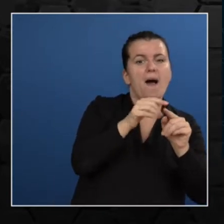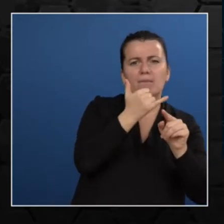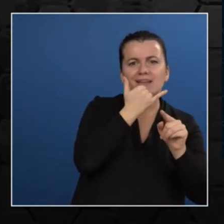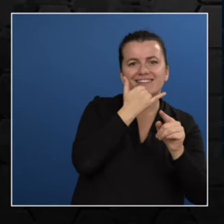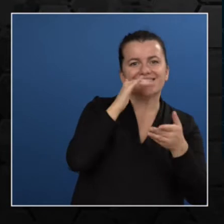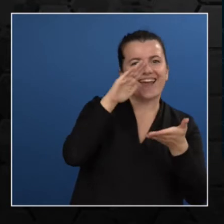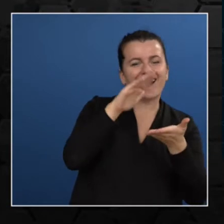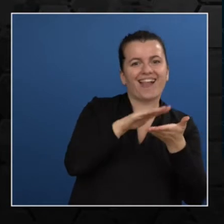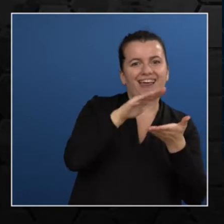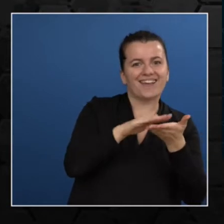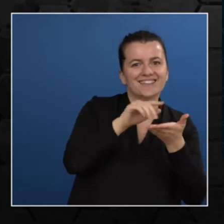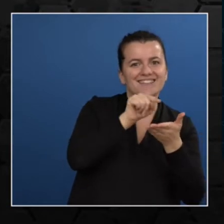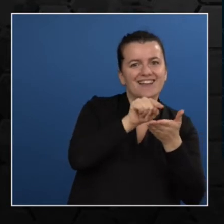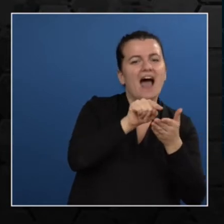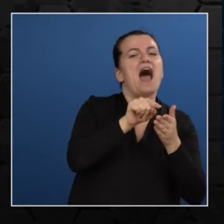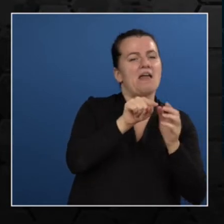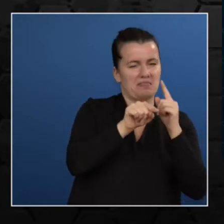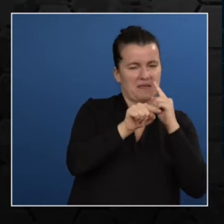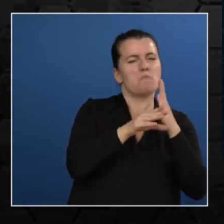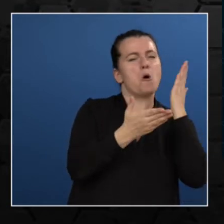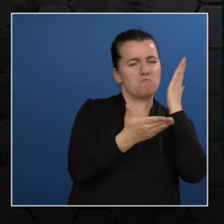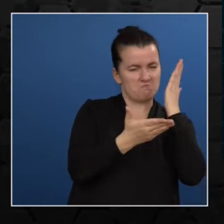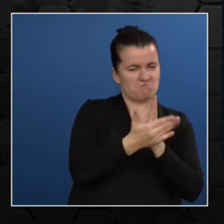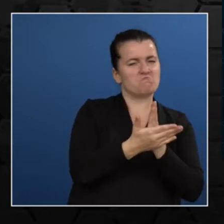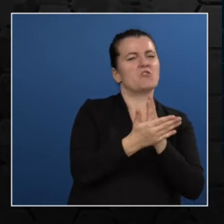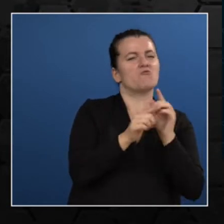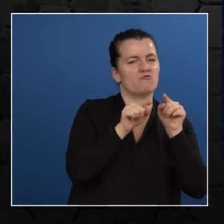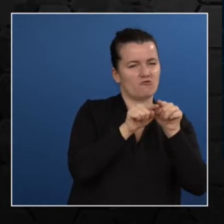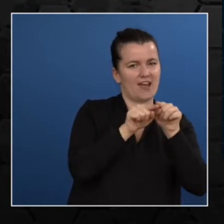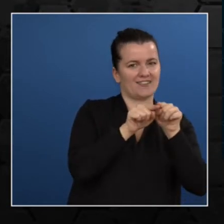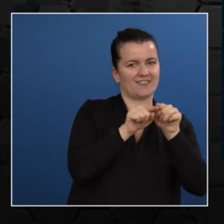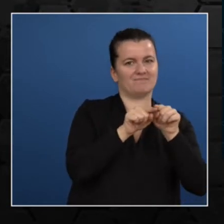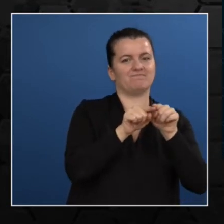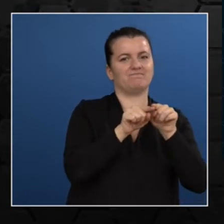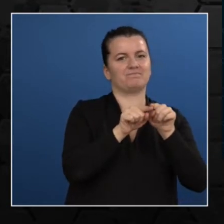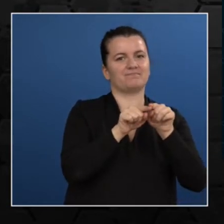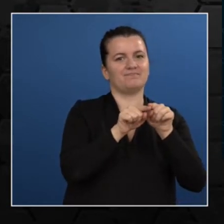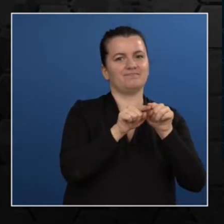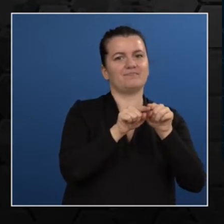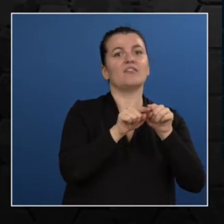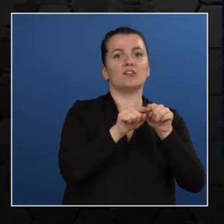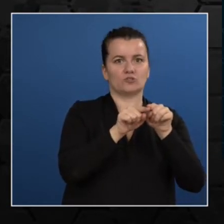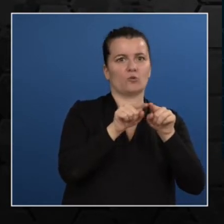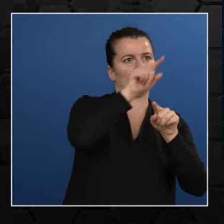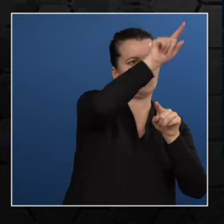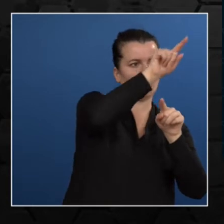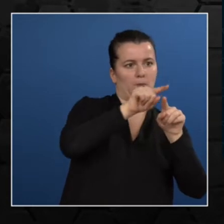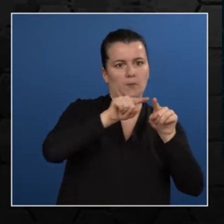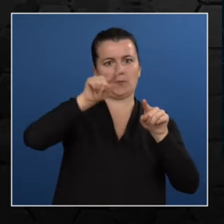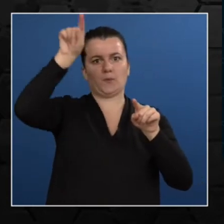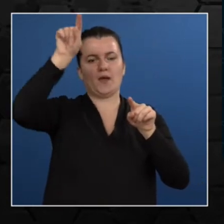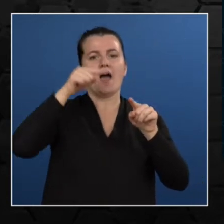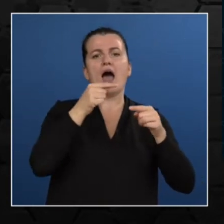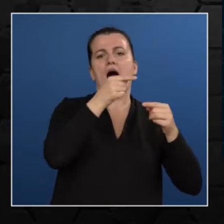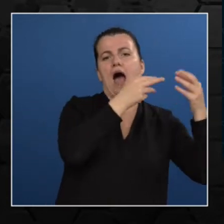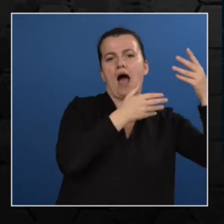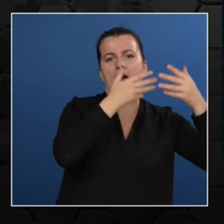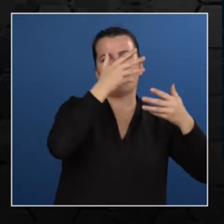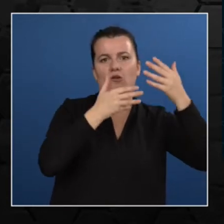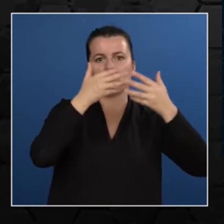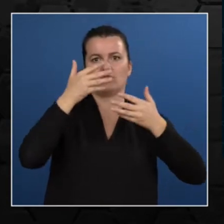Now derivative is basically the gradient. So we're going to find the derivative of this equation that is the gradient.